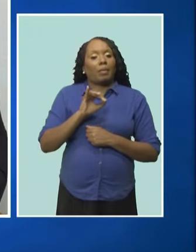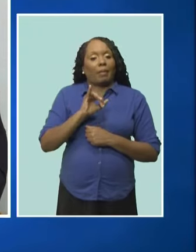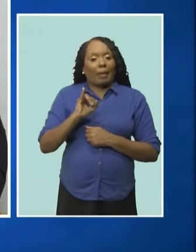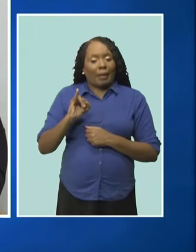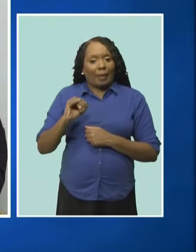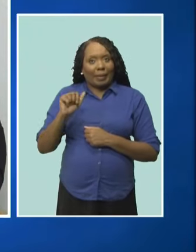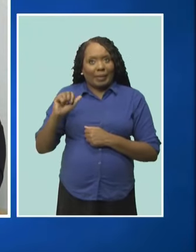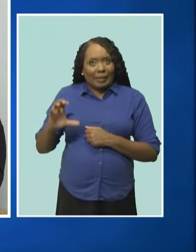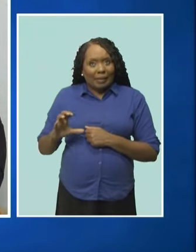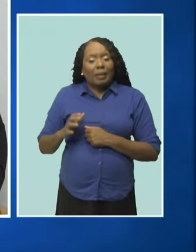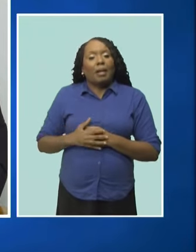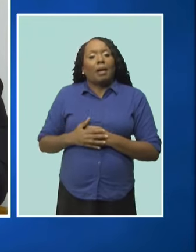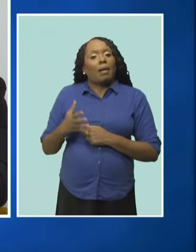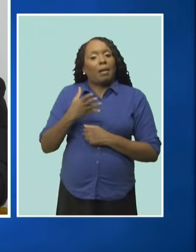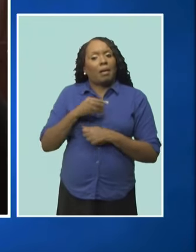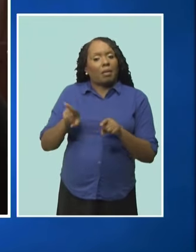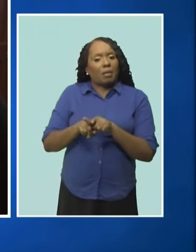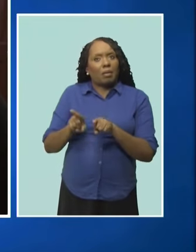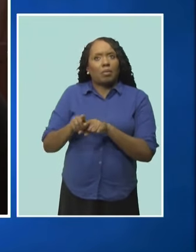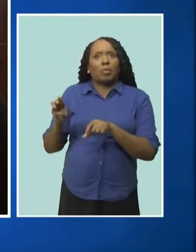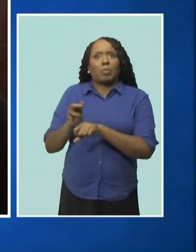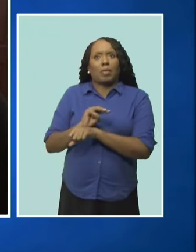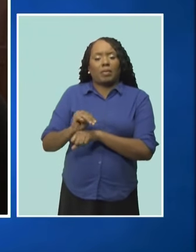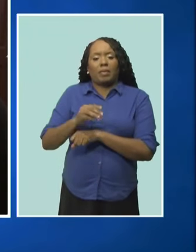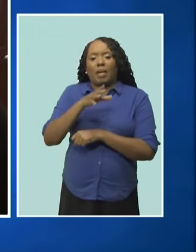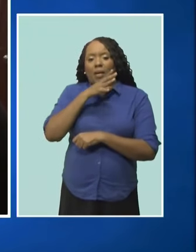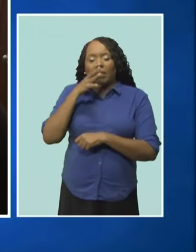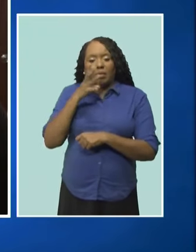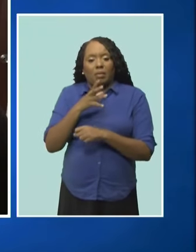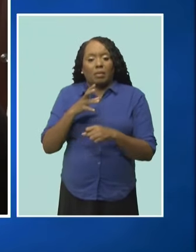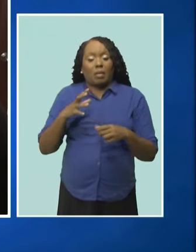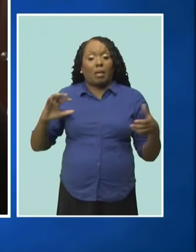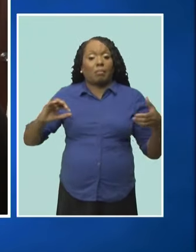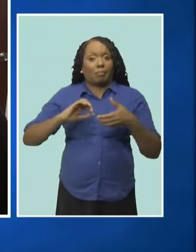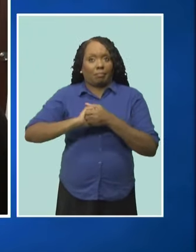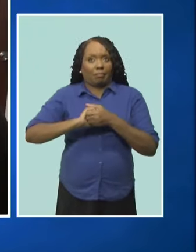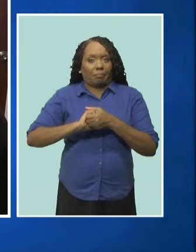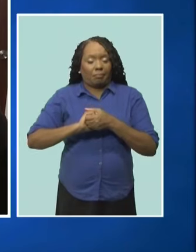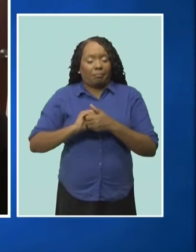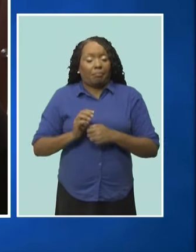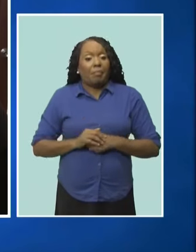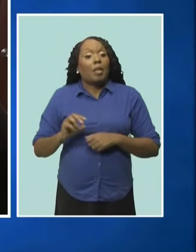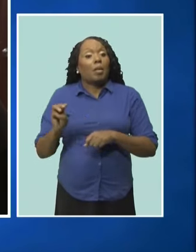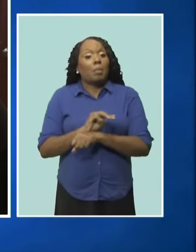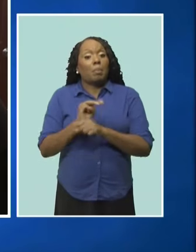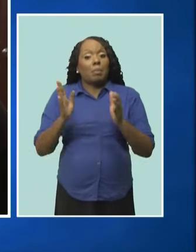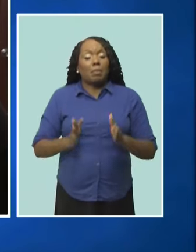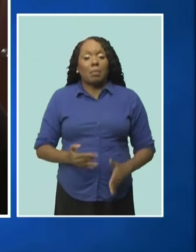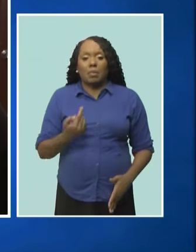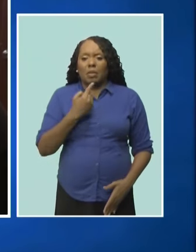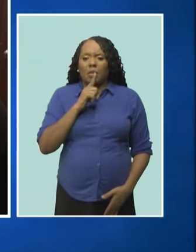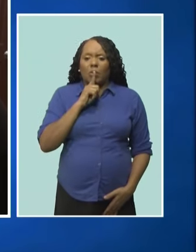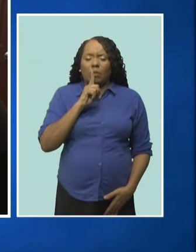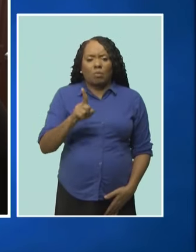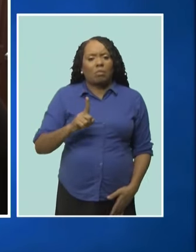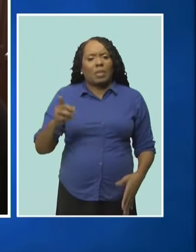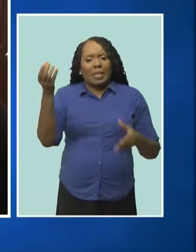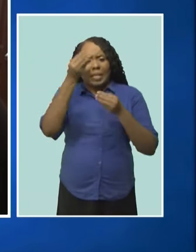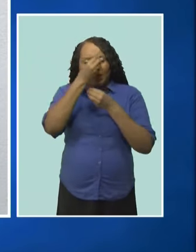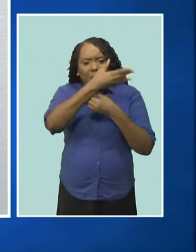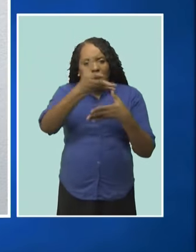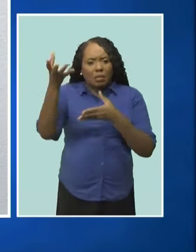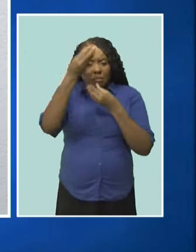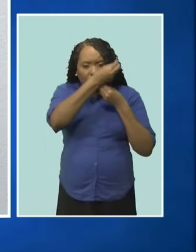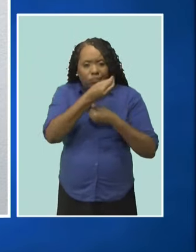Cooperation on Agriculture and the Ministry of Agriculture. Minister Inda Weir says it's also an information-sharing exercise